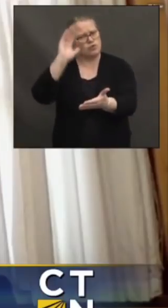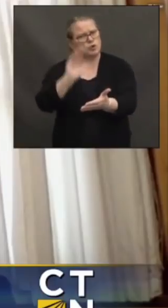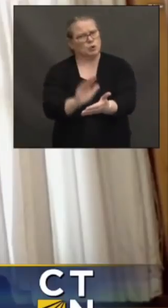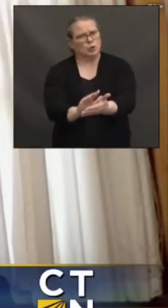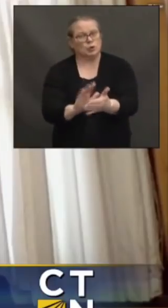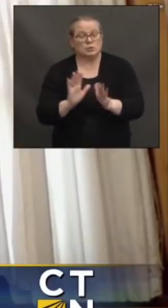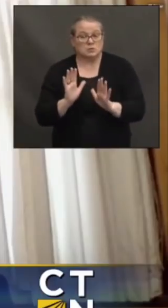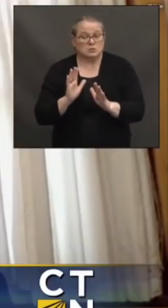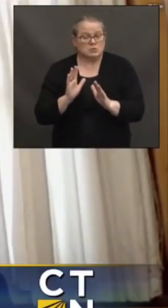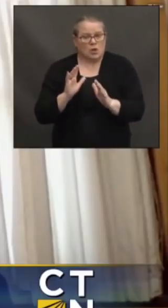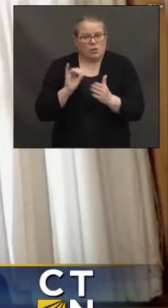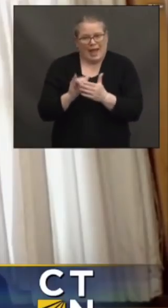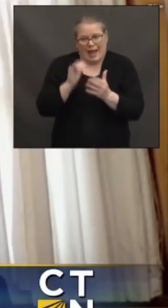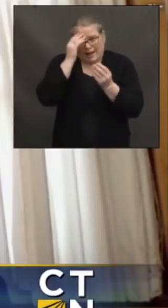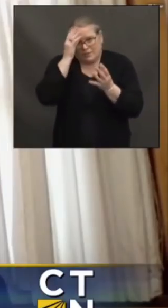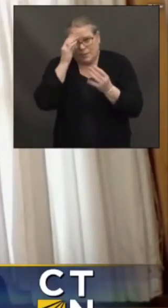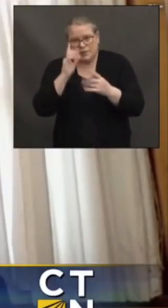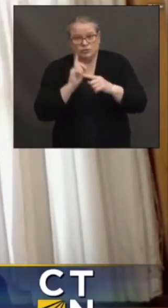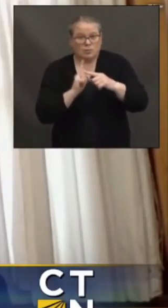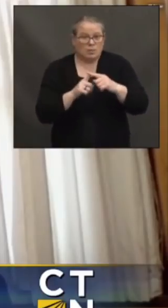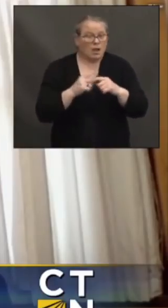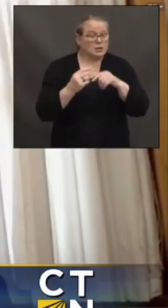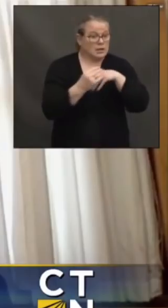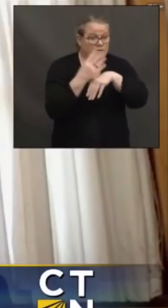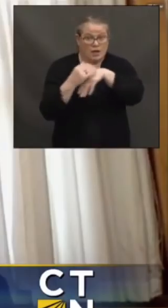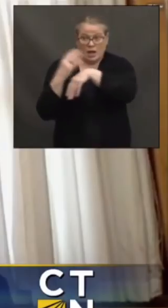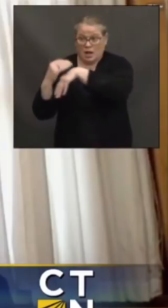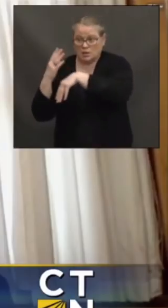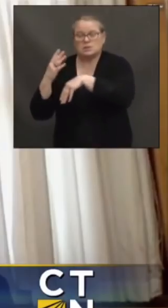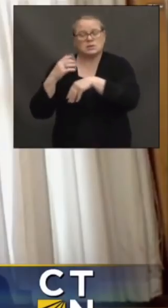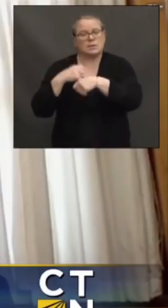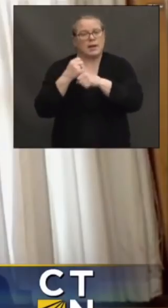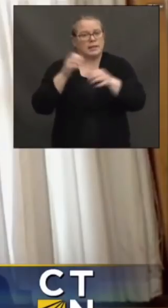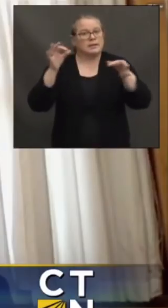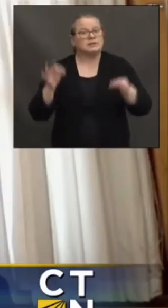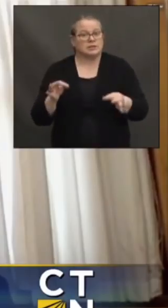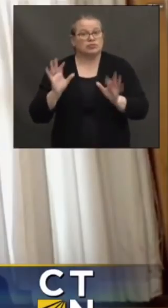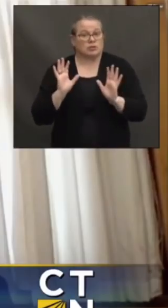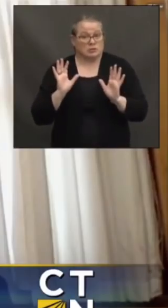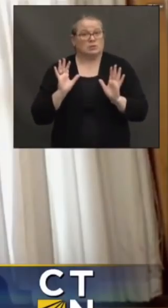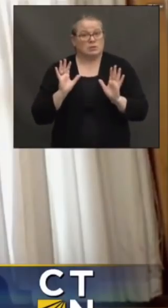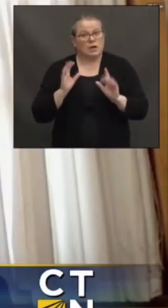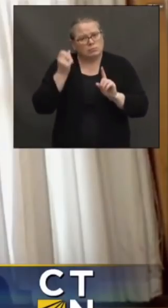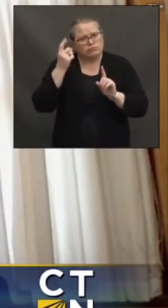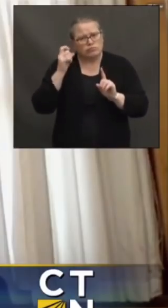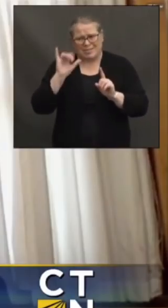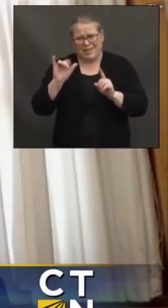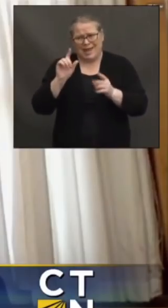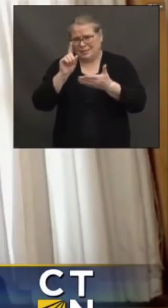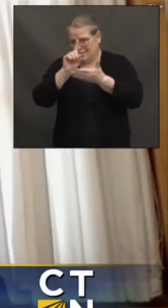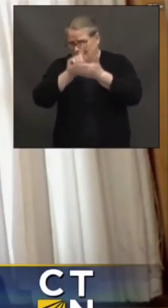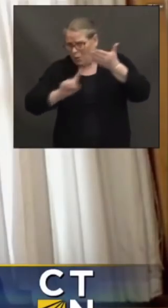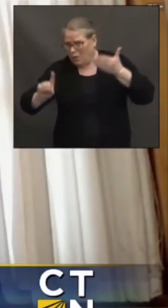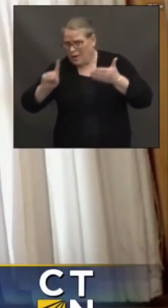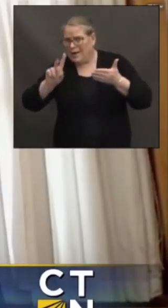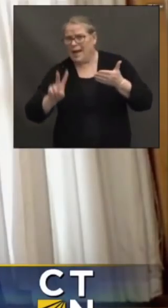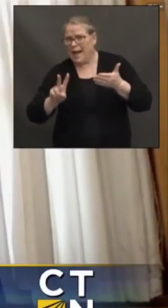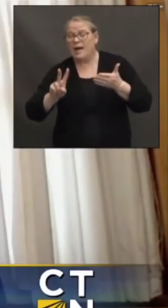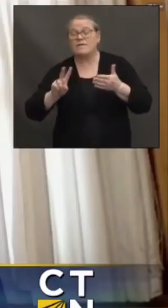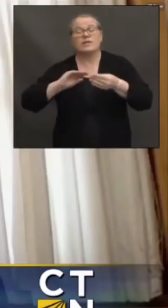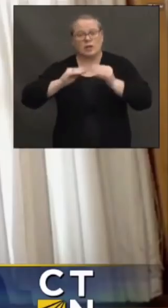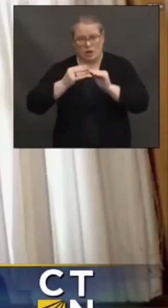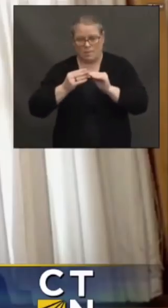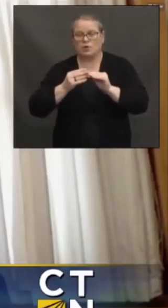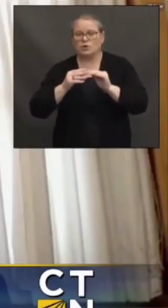factored in, you know, he made that decision. And as he said, those actions are still a week and a half away. We'll continue to watch the metrics very